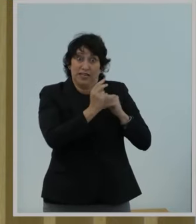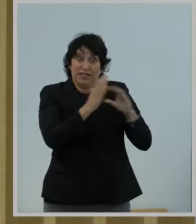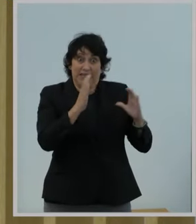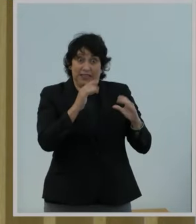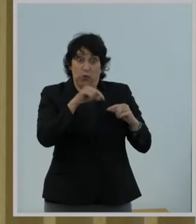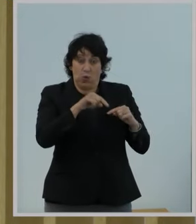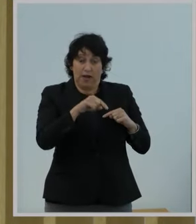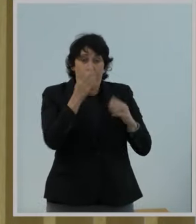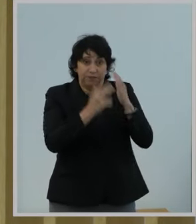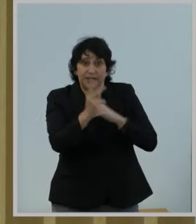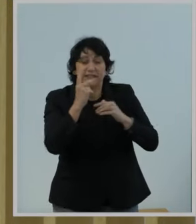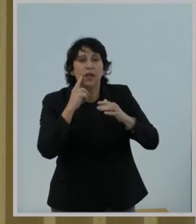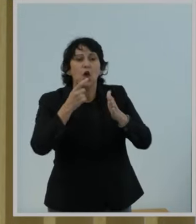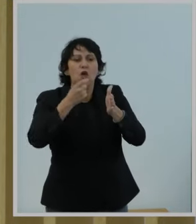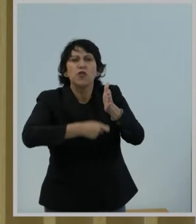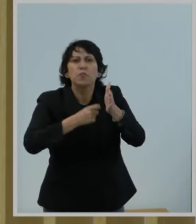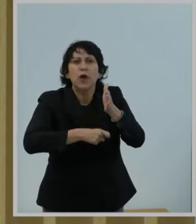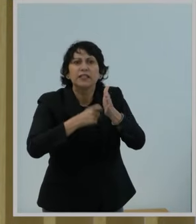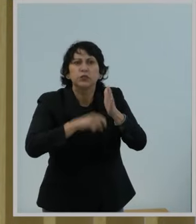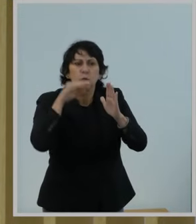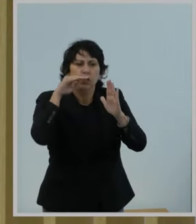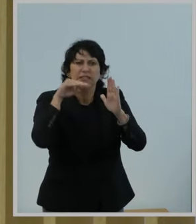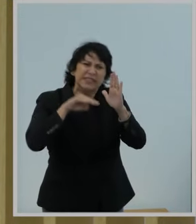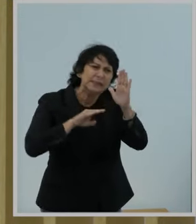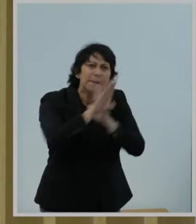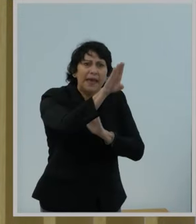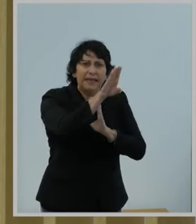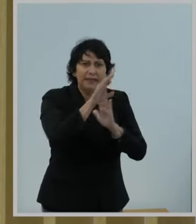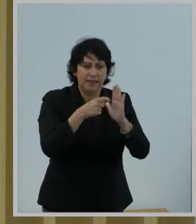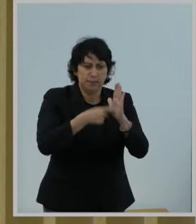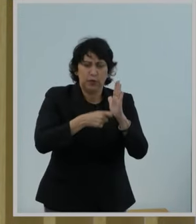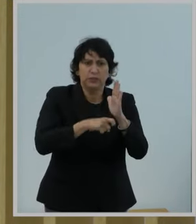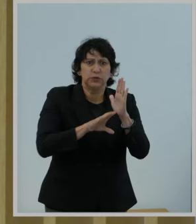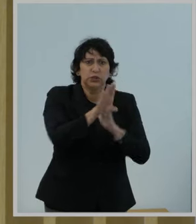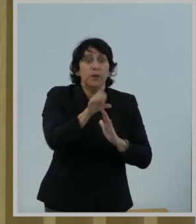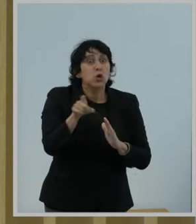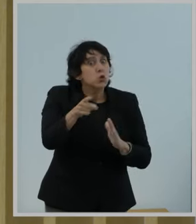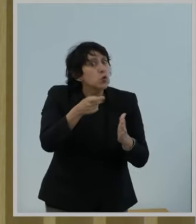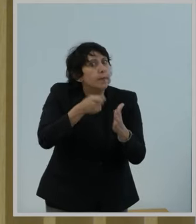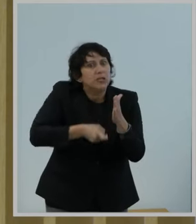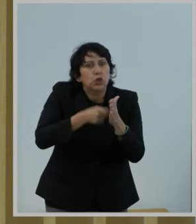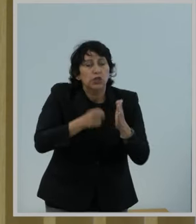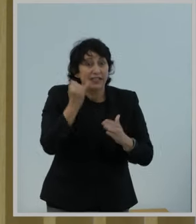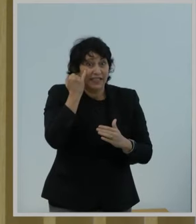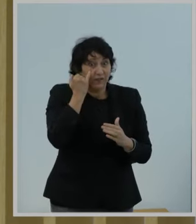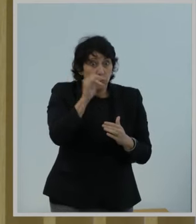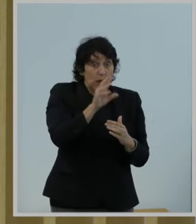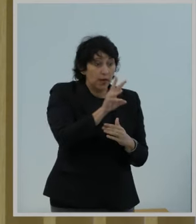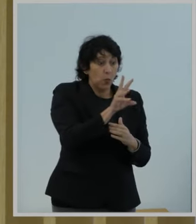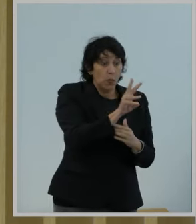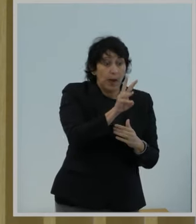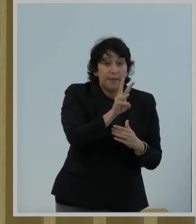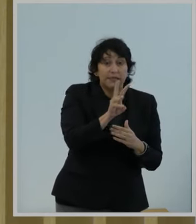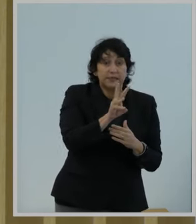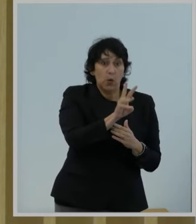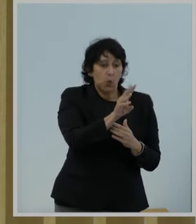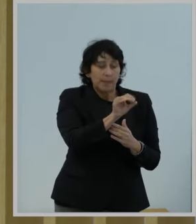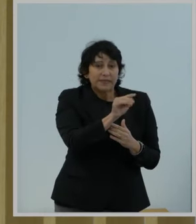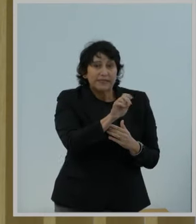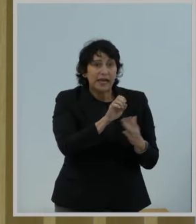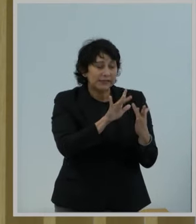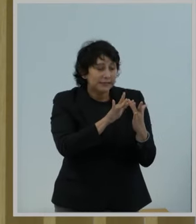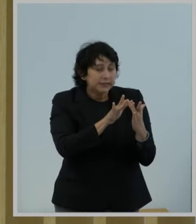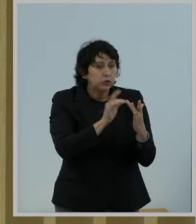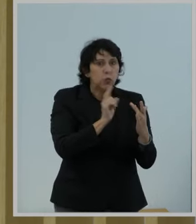They said that prices for broadband would spike. They said that you'd be charged for each website that you wanted to visit.